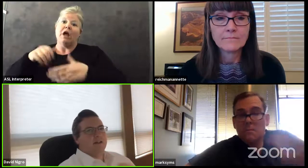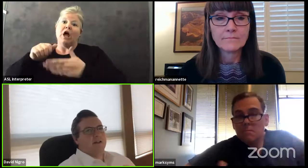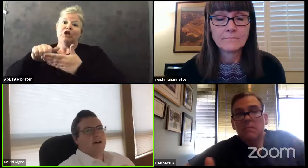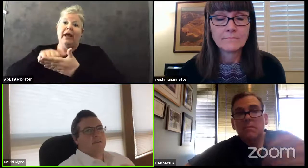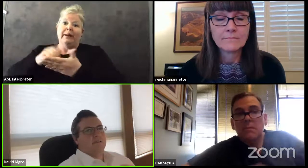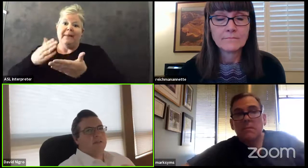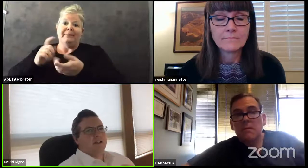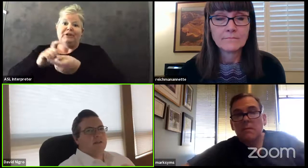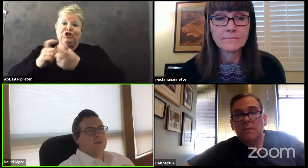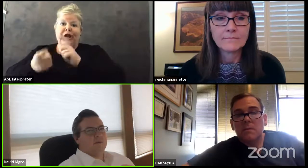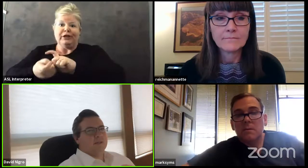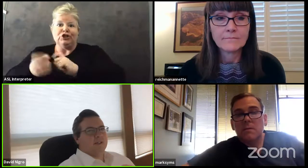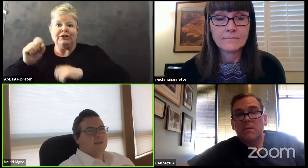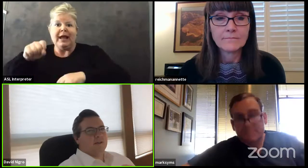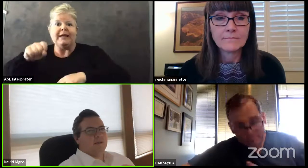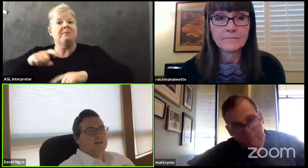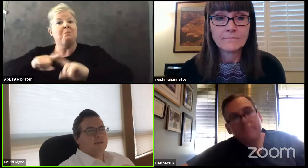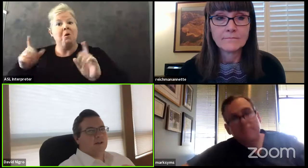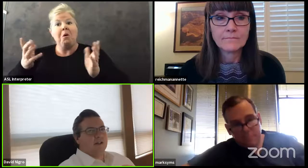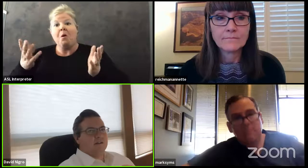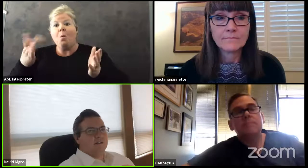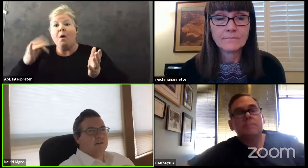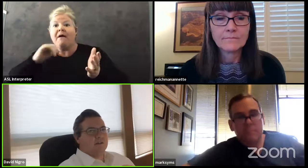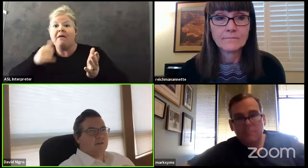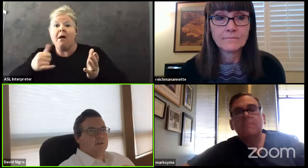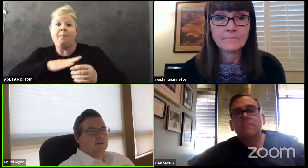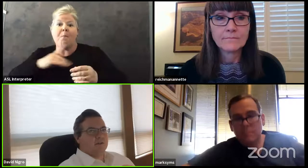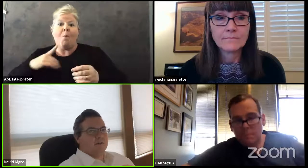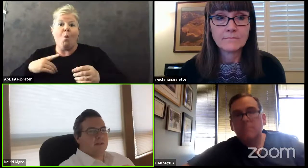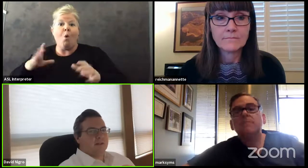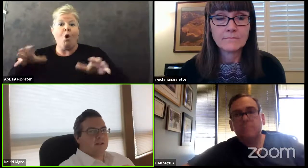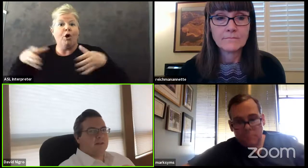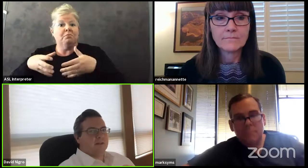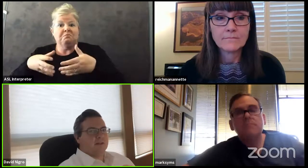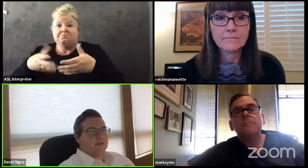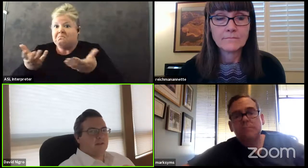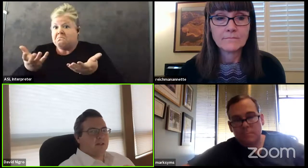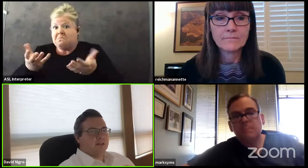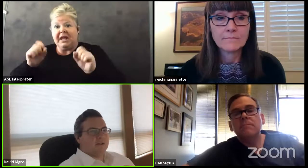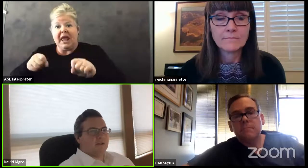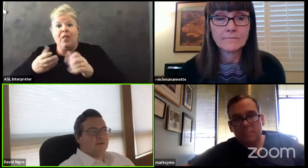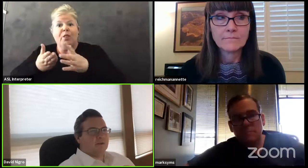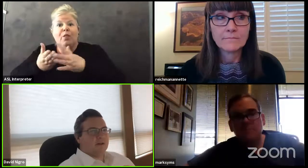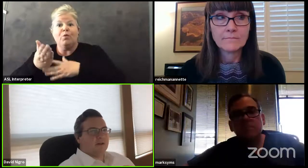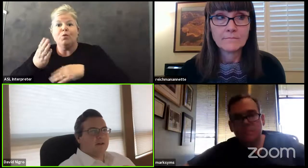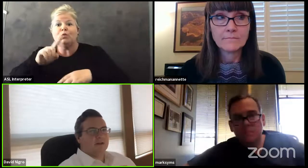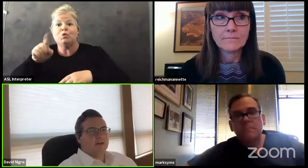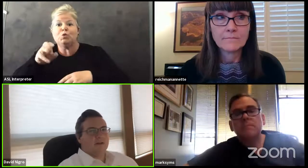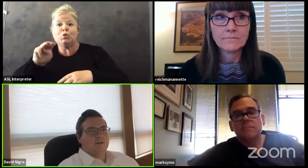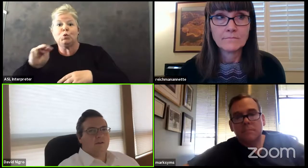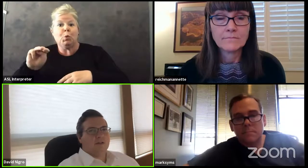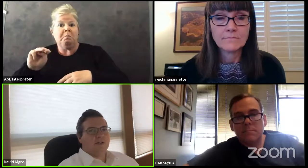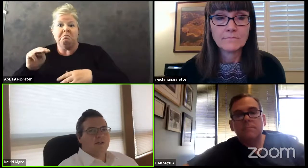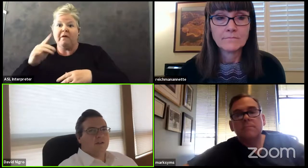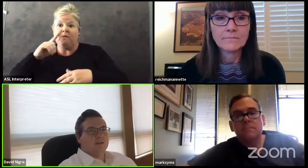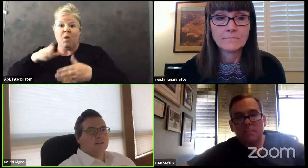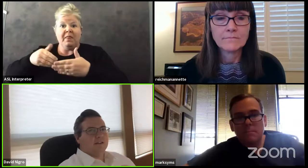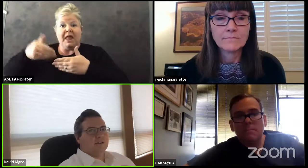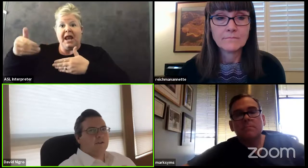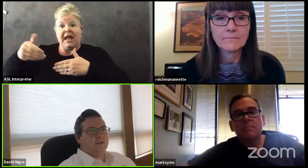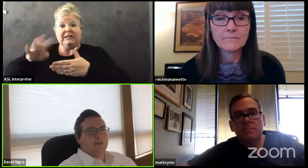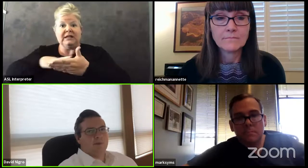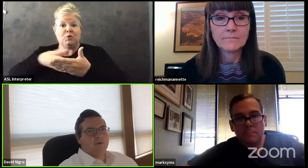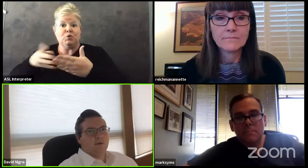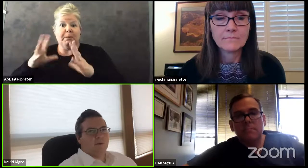liked um but to get the board together and talk even if it's over zoom at the next you know uh scheduled area we could still